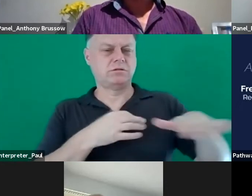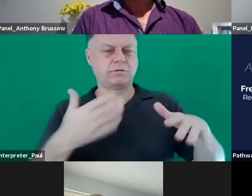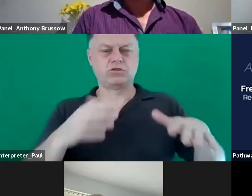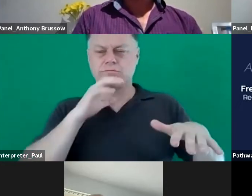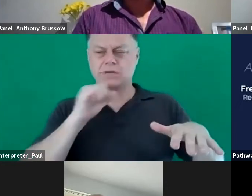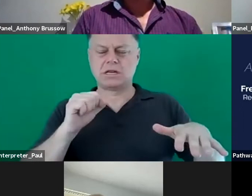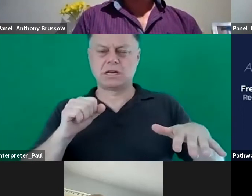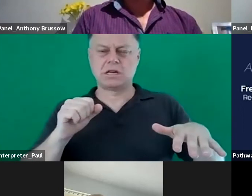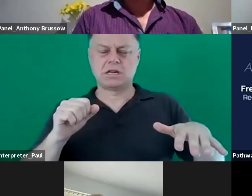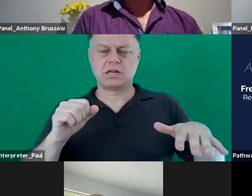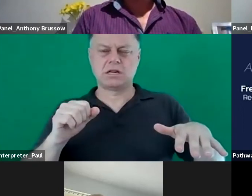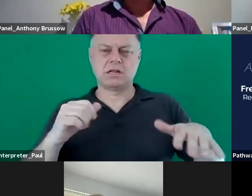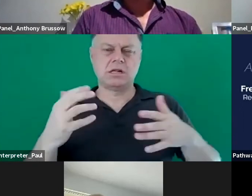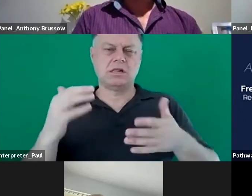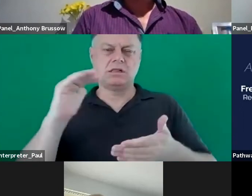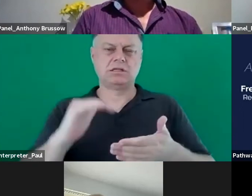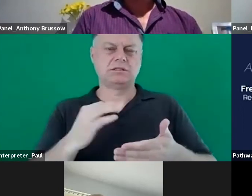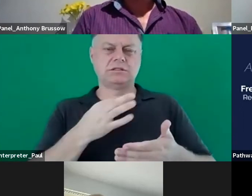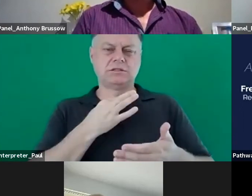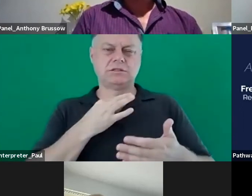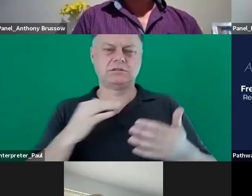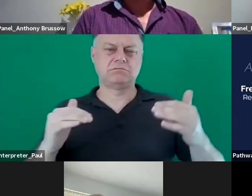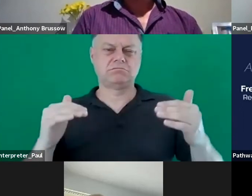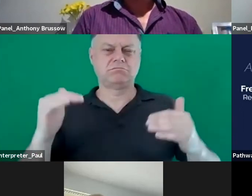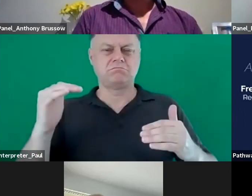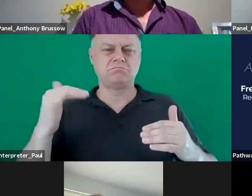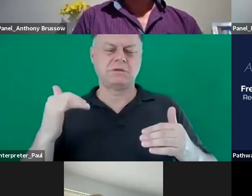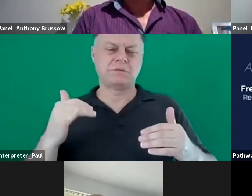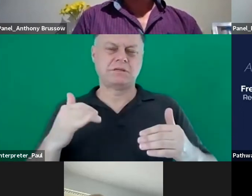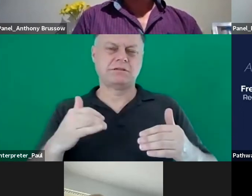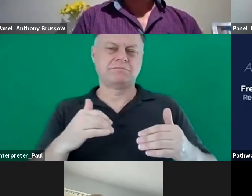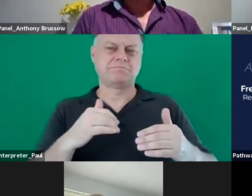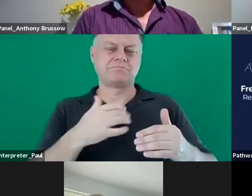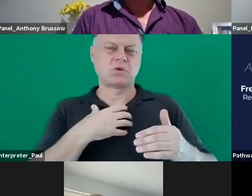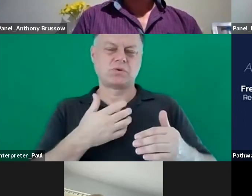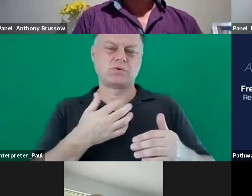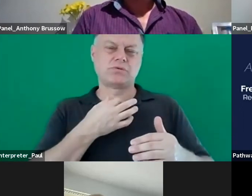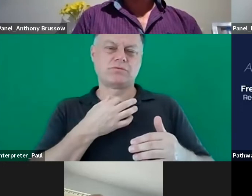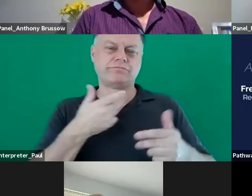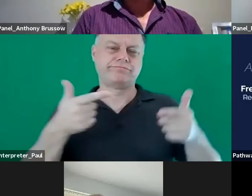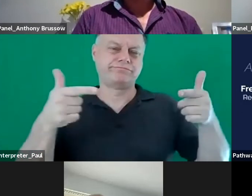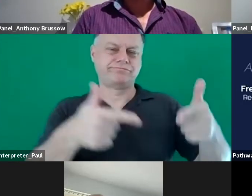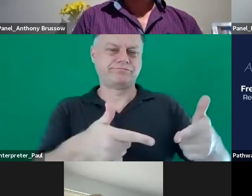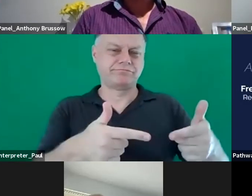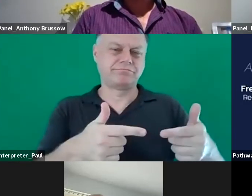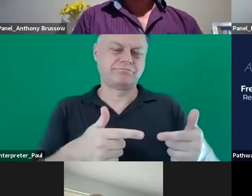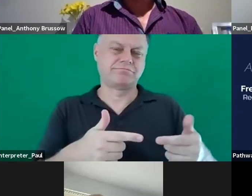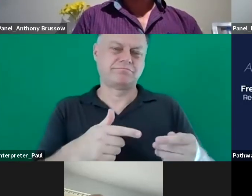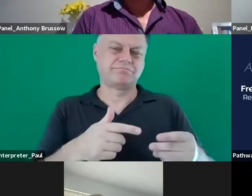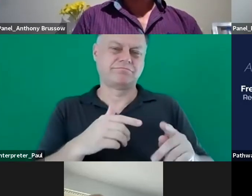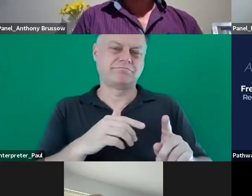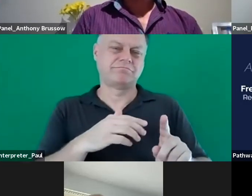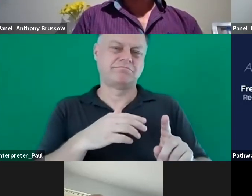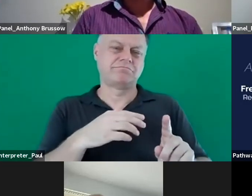increased um behavior of um where they're under threat and um occur through just harass